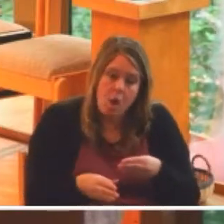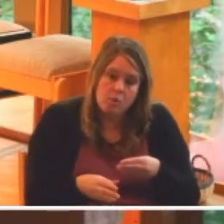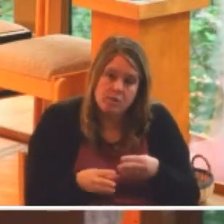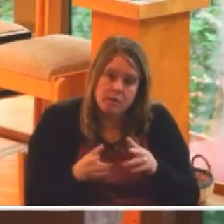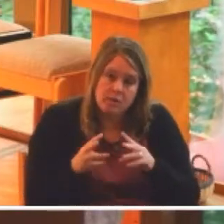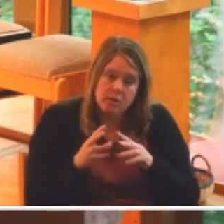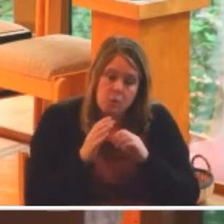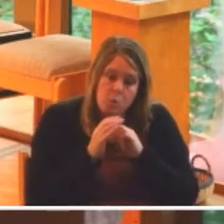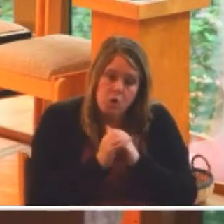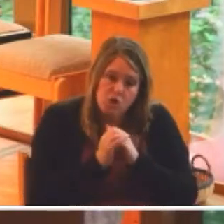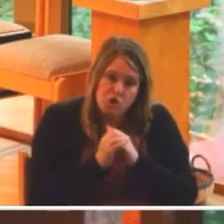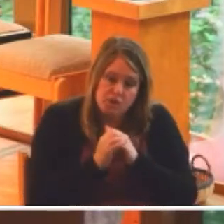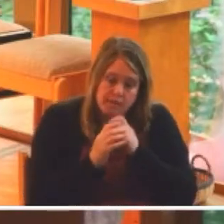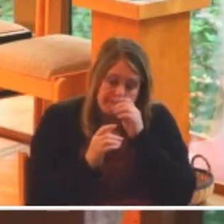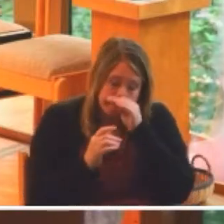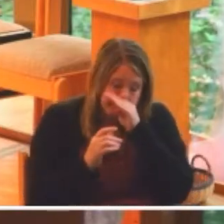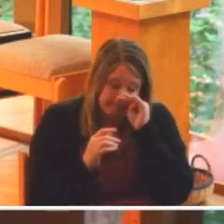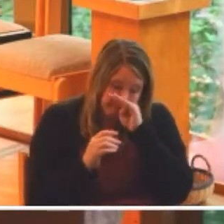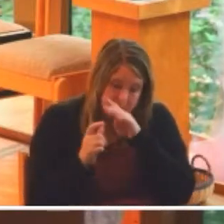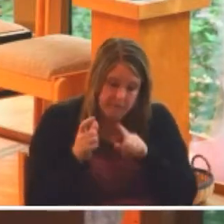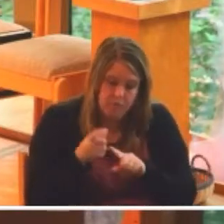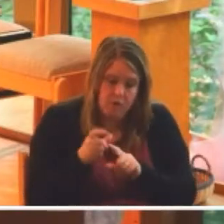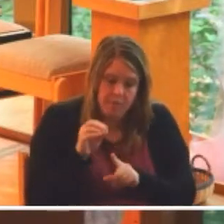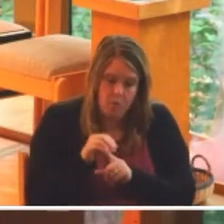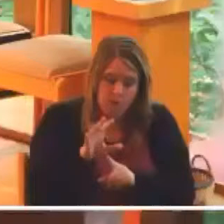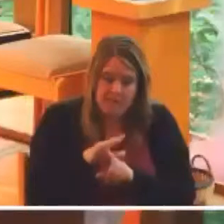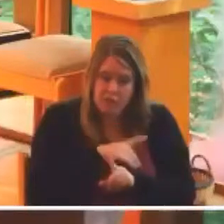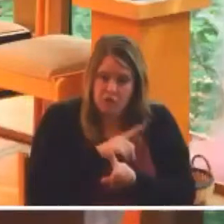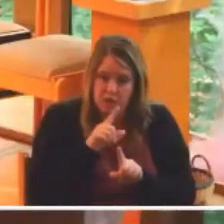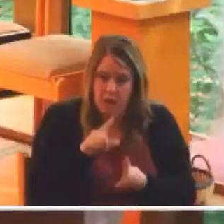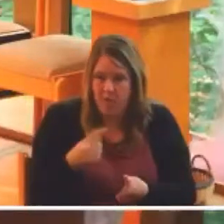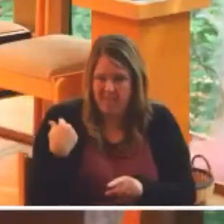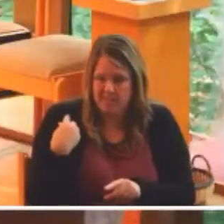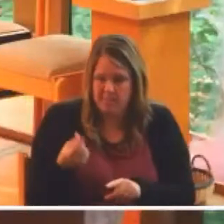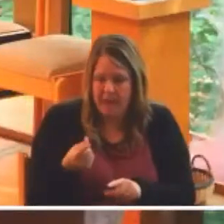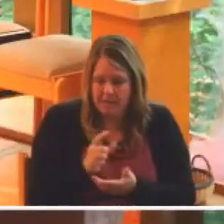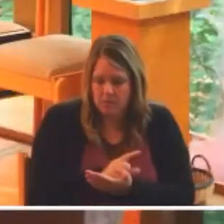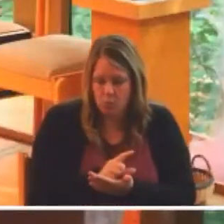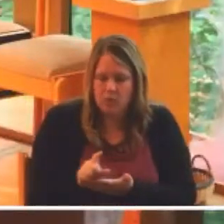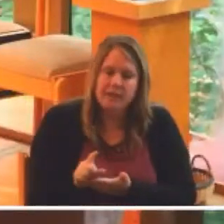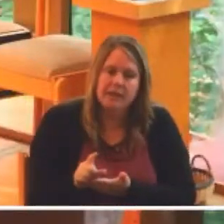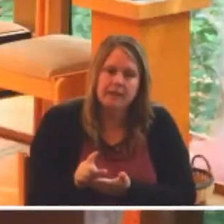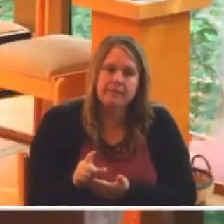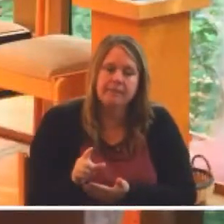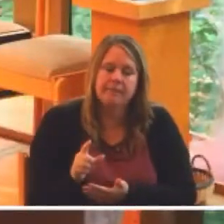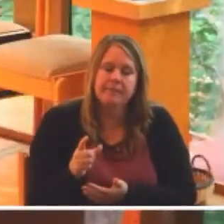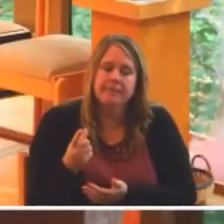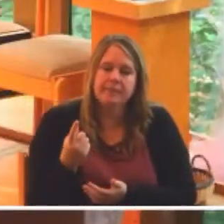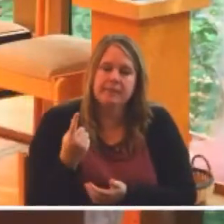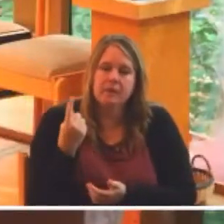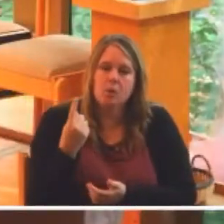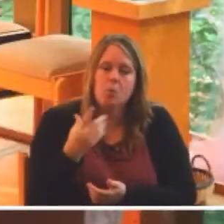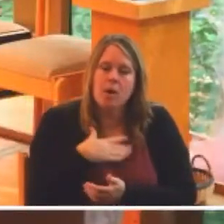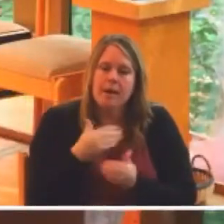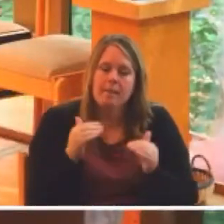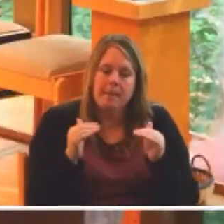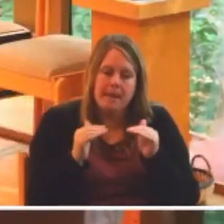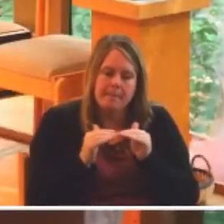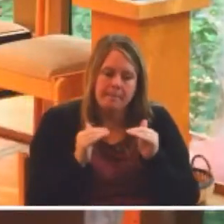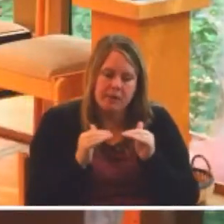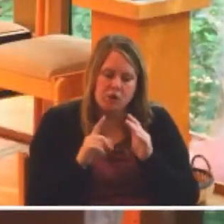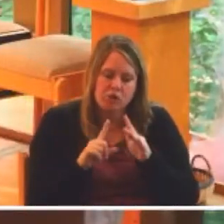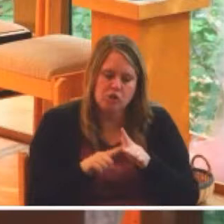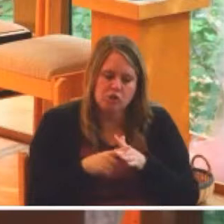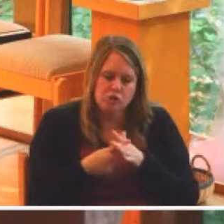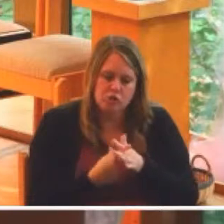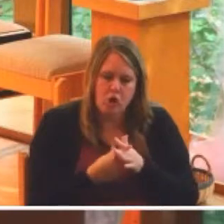Leadership Initiative's orientation this past week, we were entering communion, and one of my peers began the words of institution by